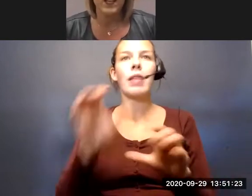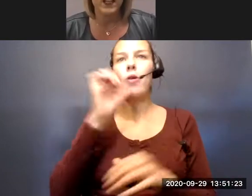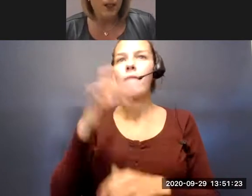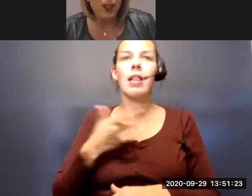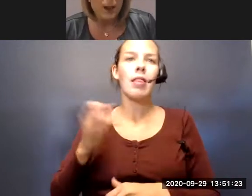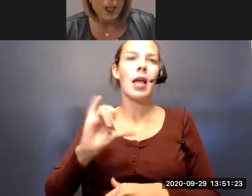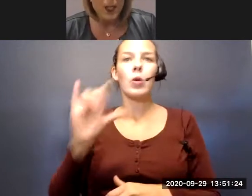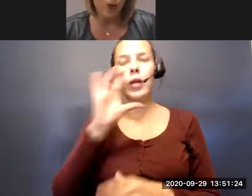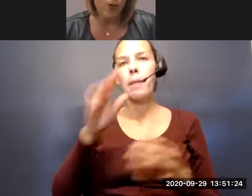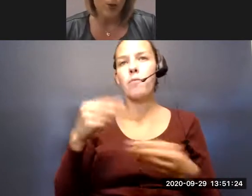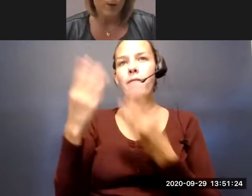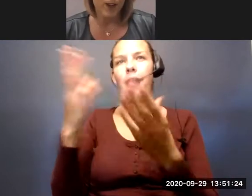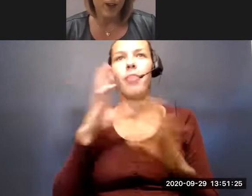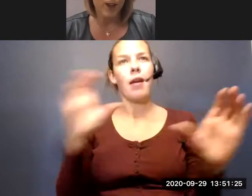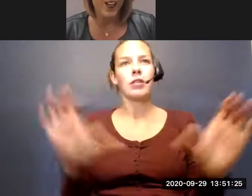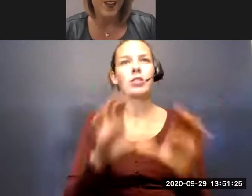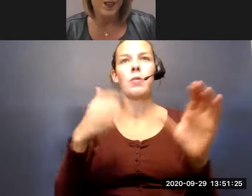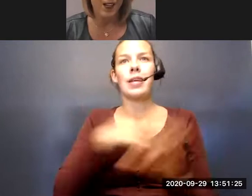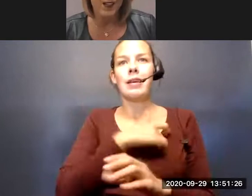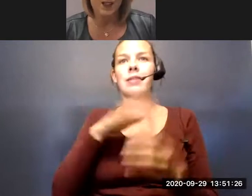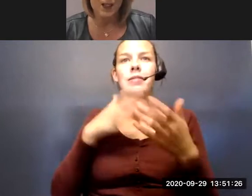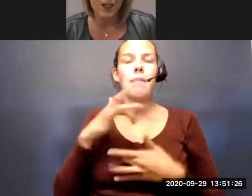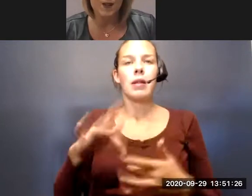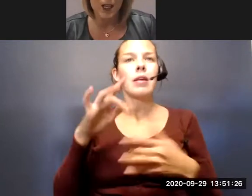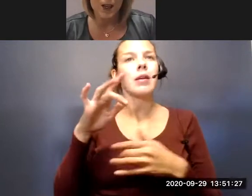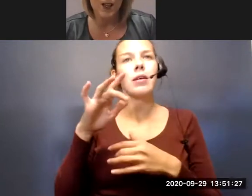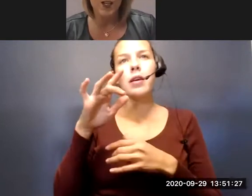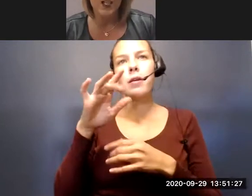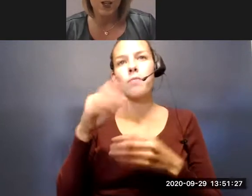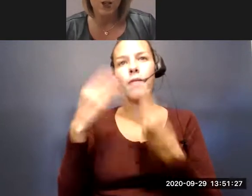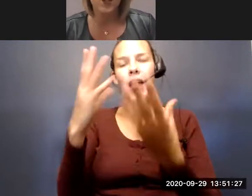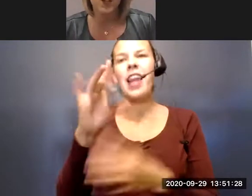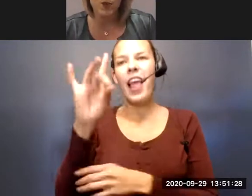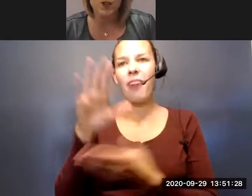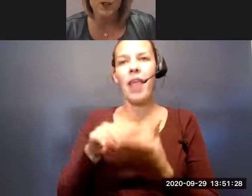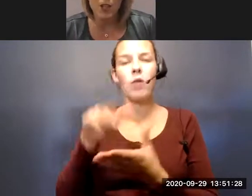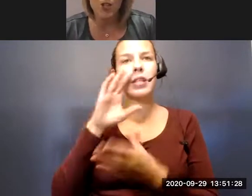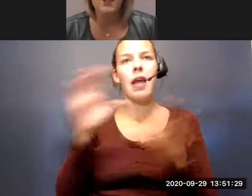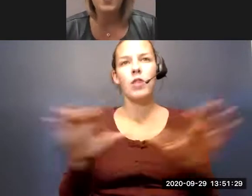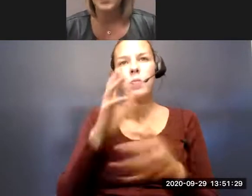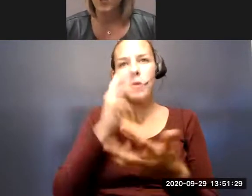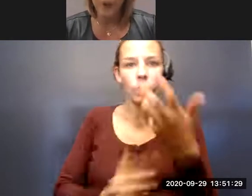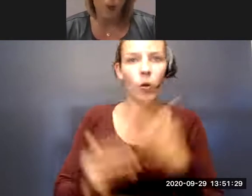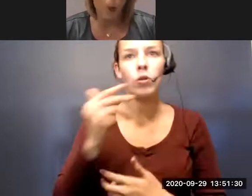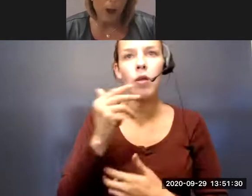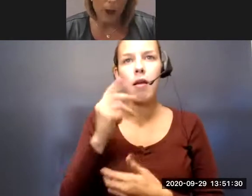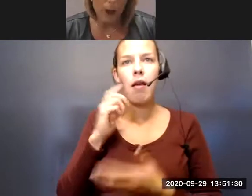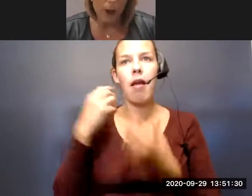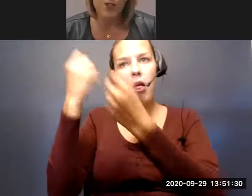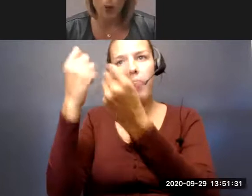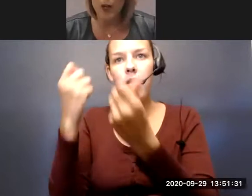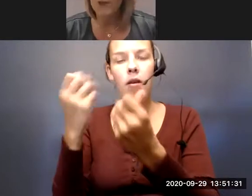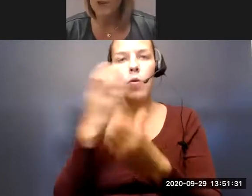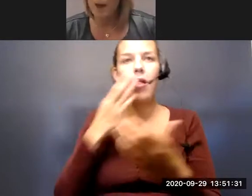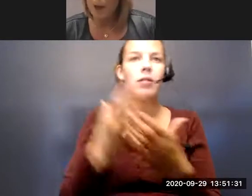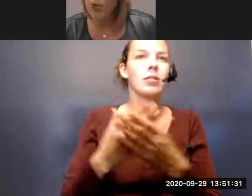provide the activities. We usually provide close to 8,000 activities every year that are geared towards socialization, health and wellness, and